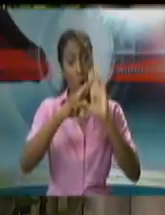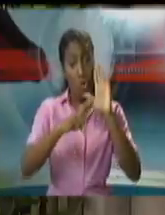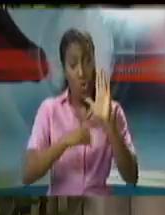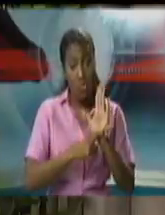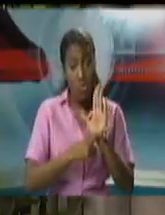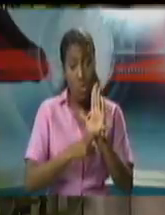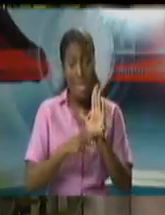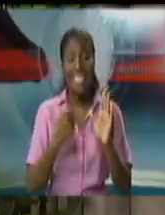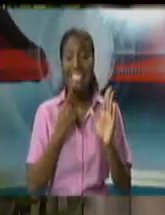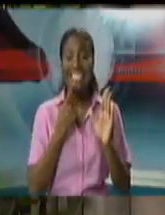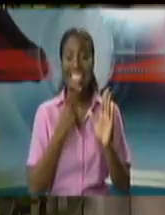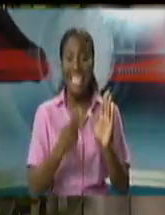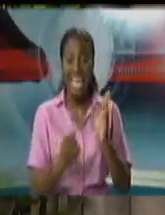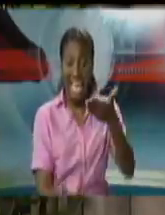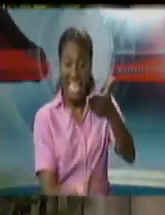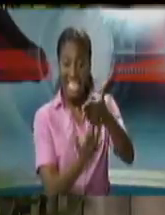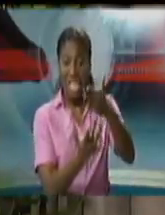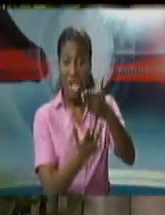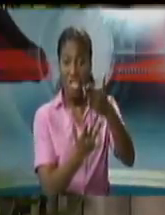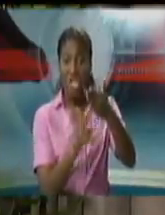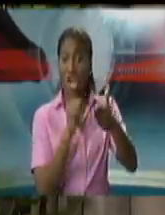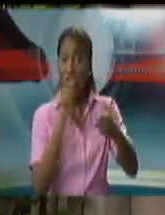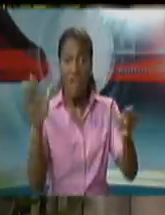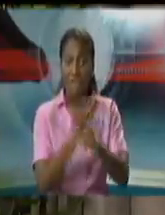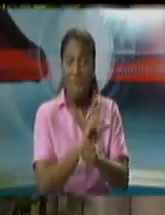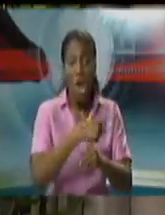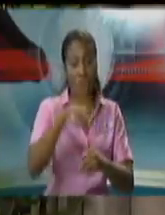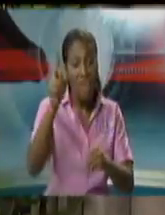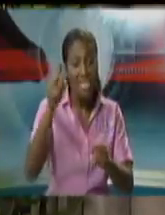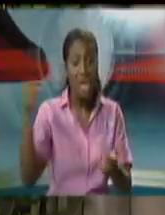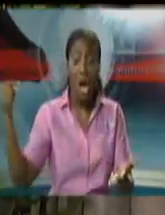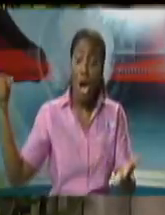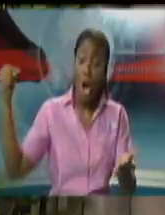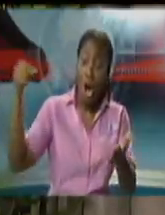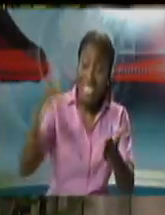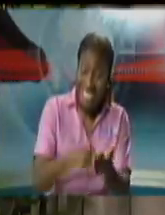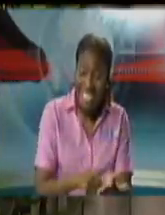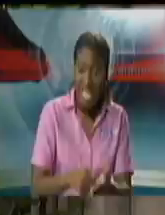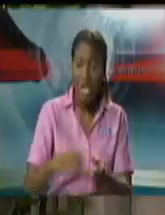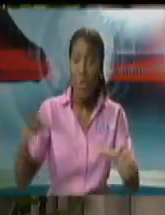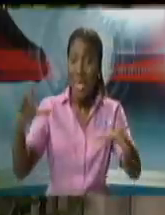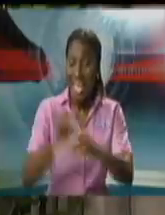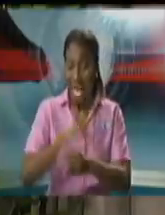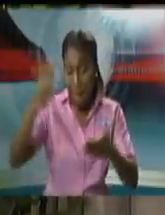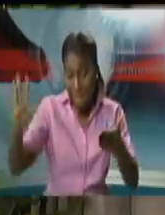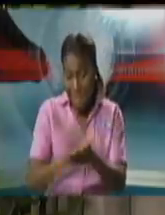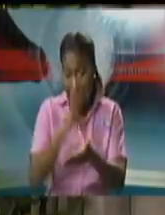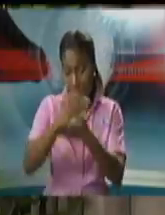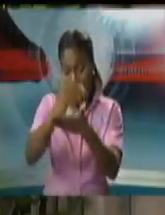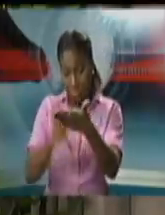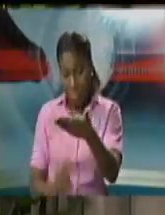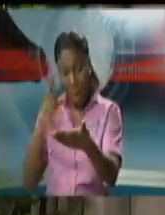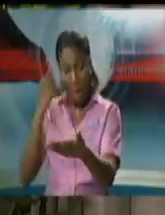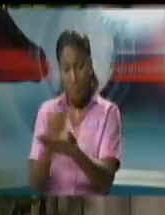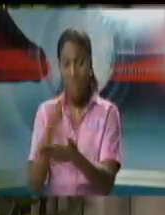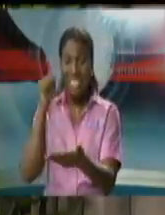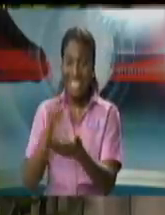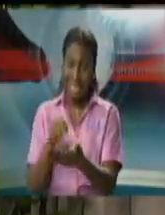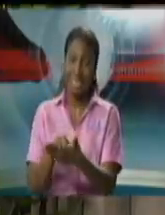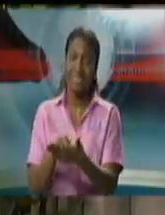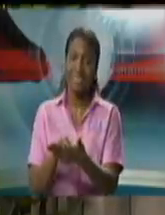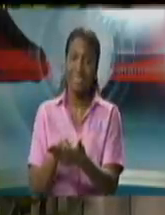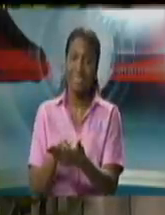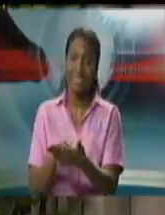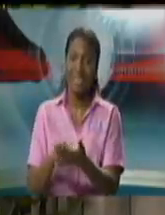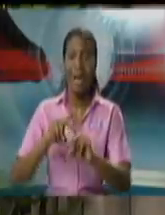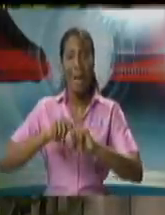until the manual hard copy hits you and that's exactly what happened in the case that went to court and why we said that it was premature and